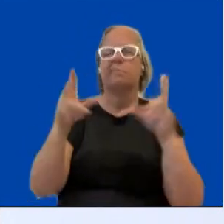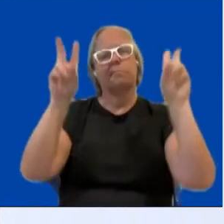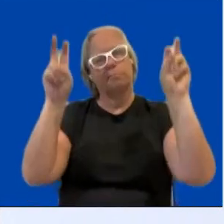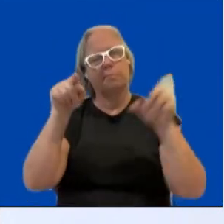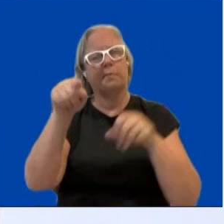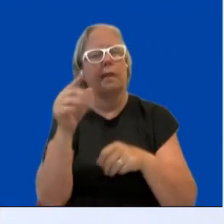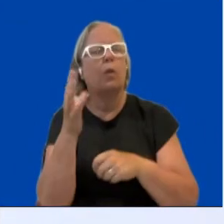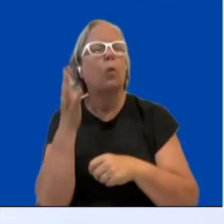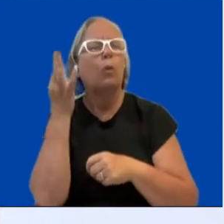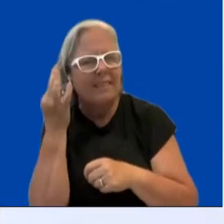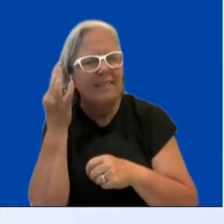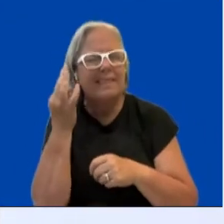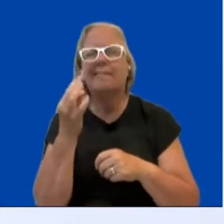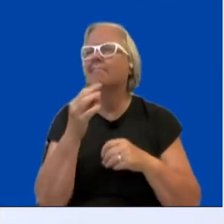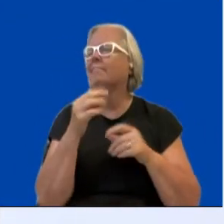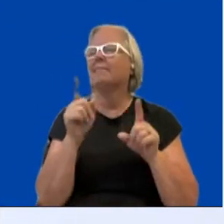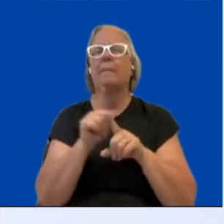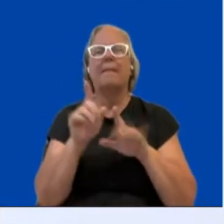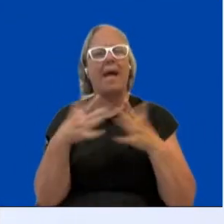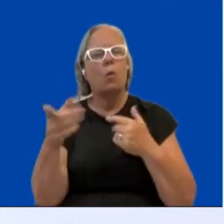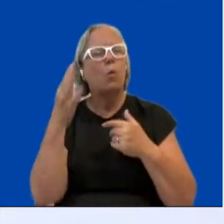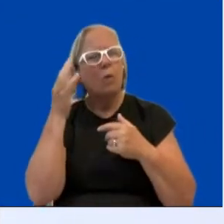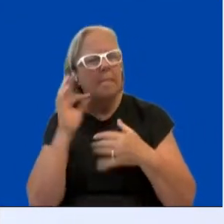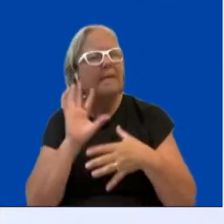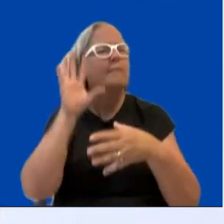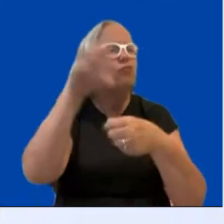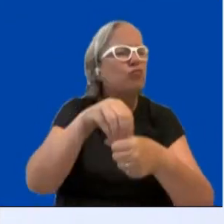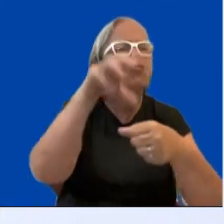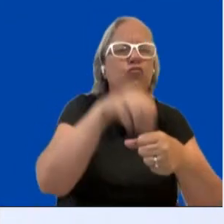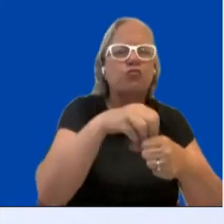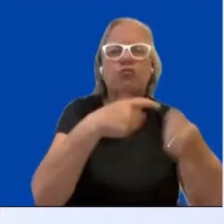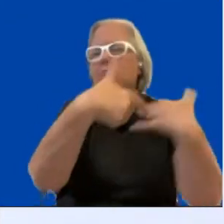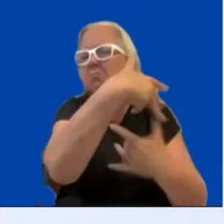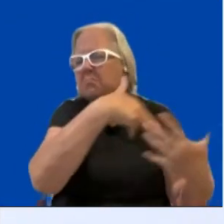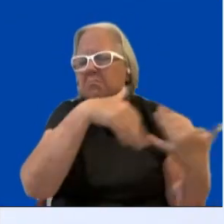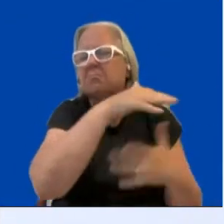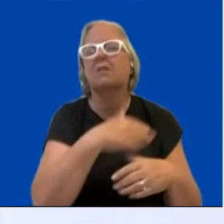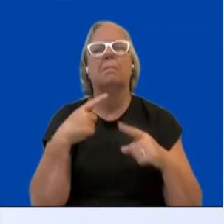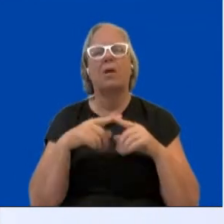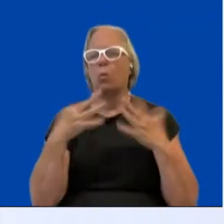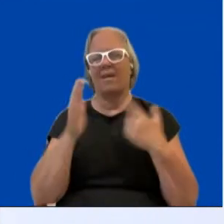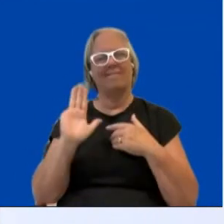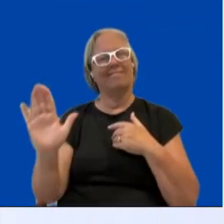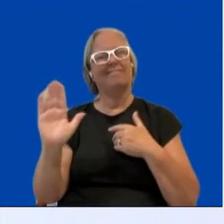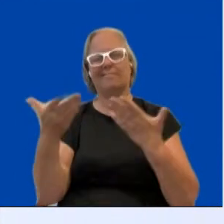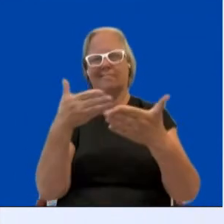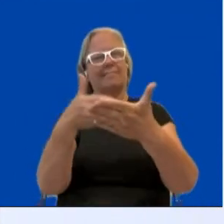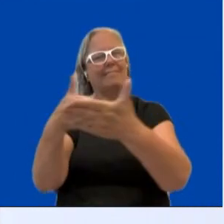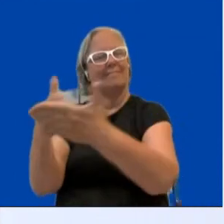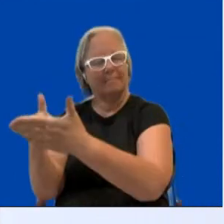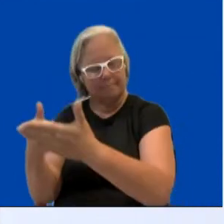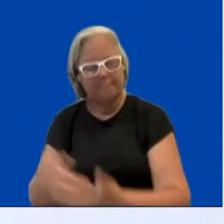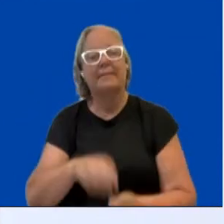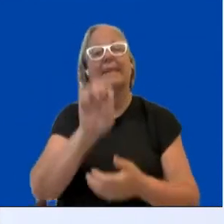and the barriers for them. And as an EU, we negotiate as an EU together.